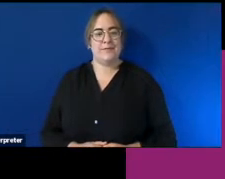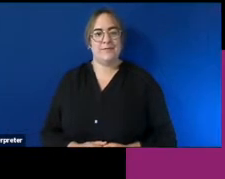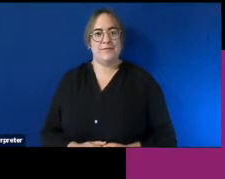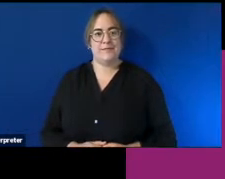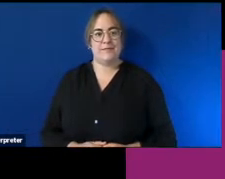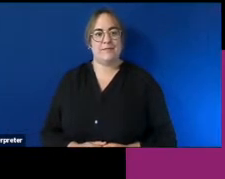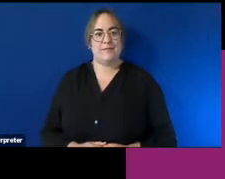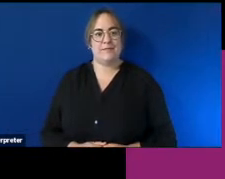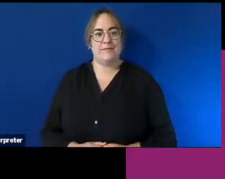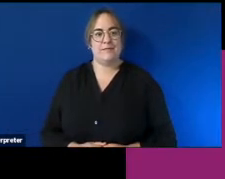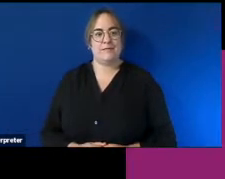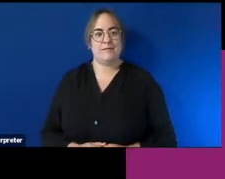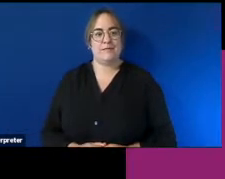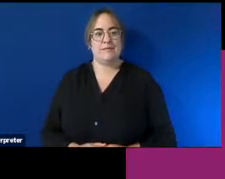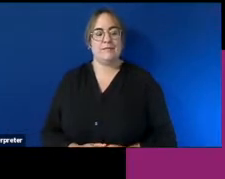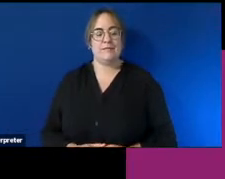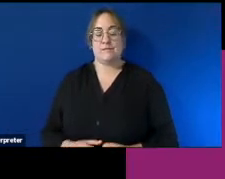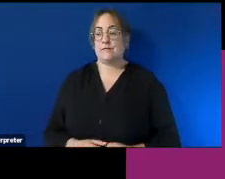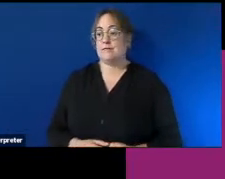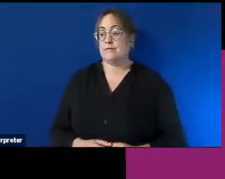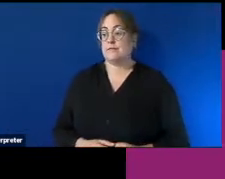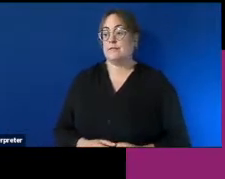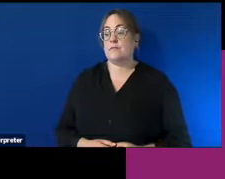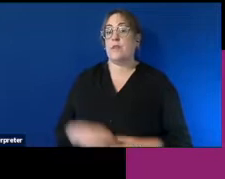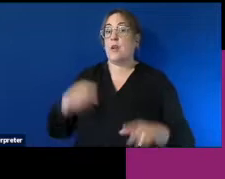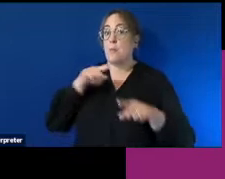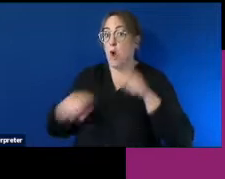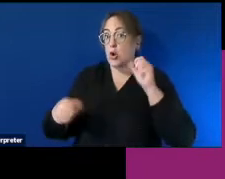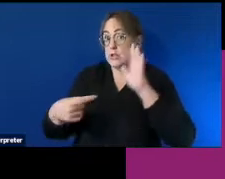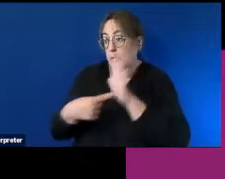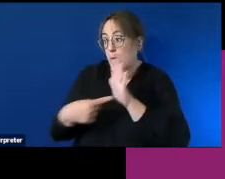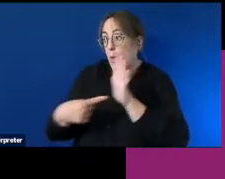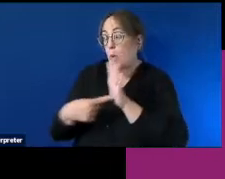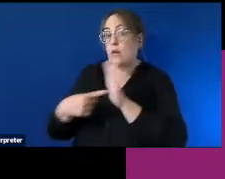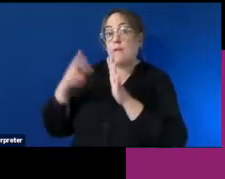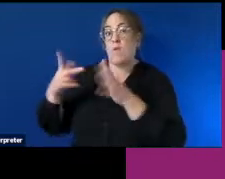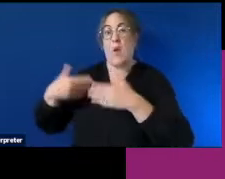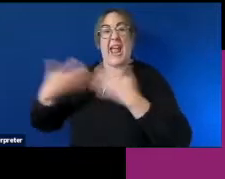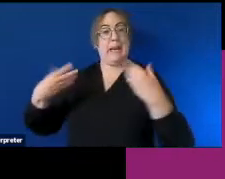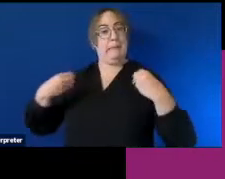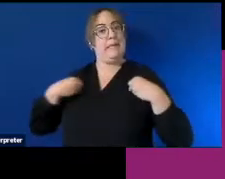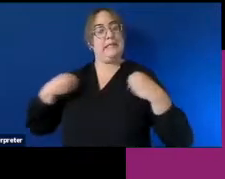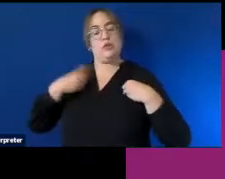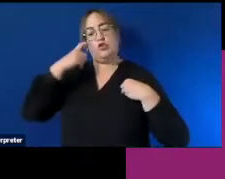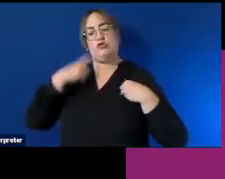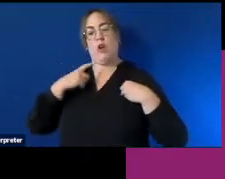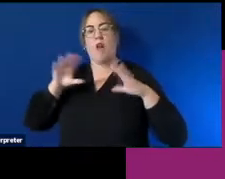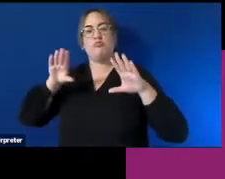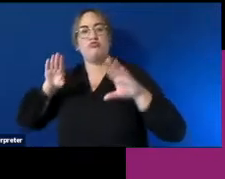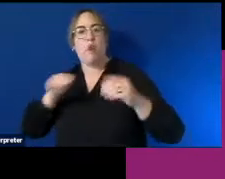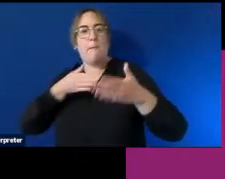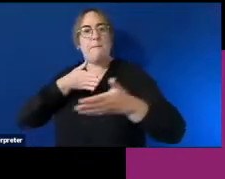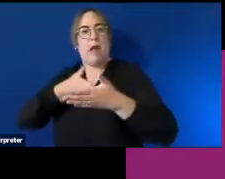one of the most important ways that businesses can remove the barriers to employment and create more accessible and inclusive